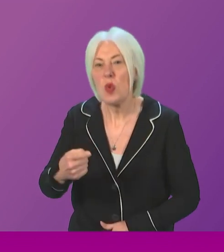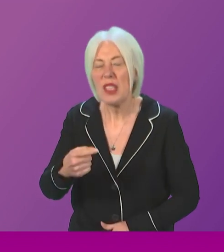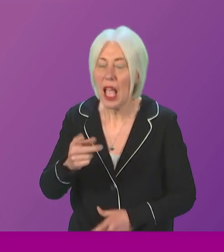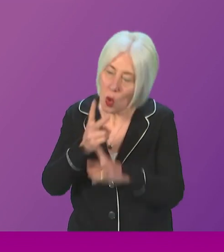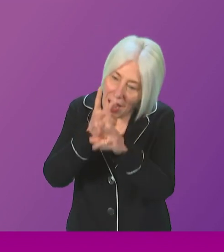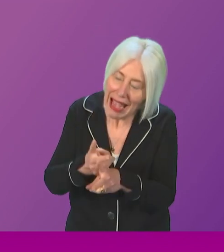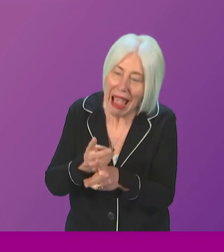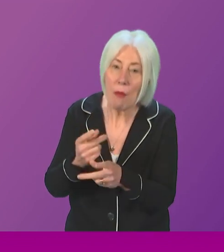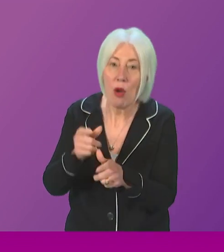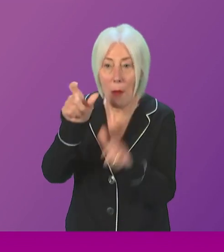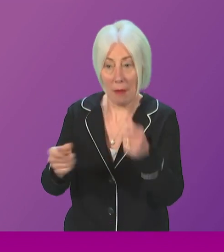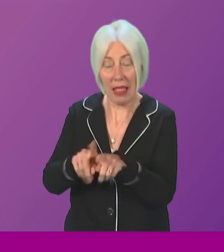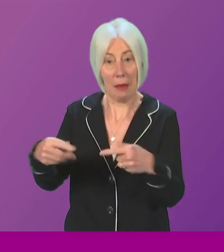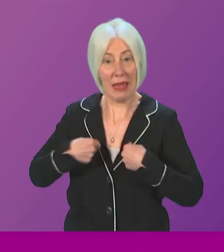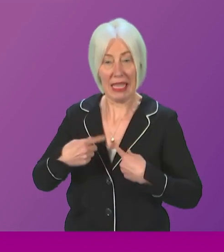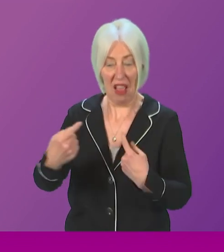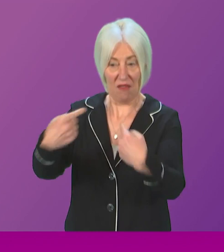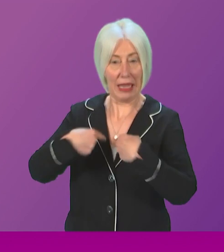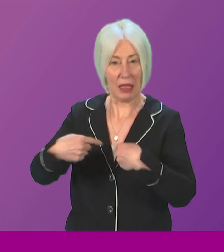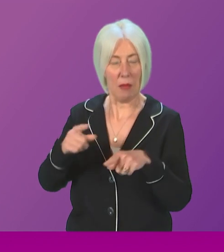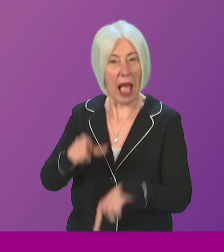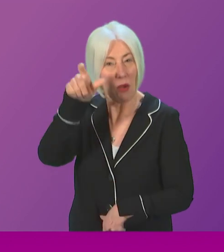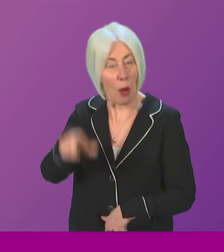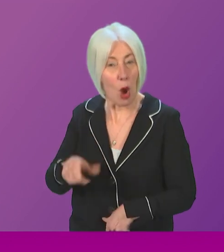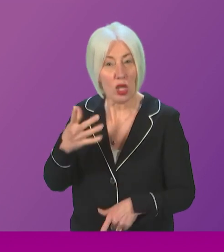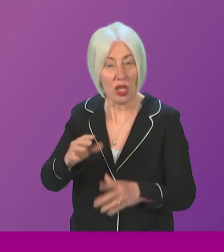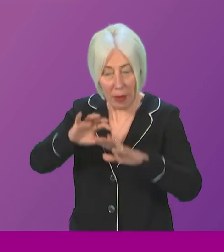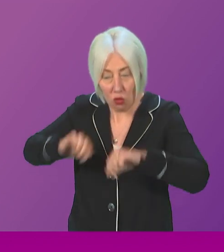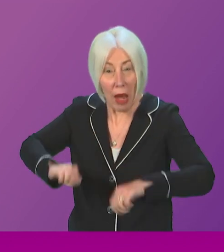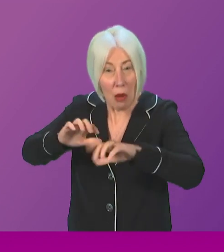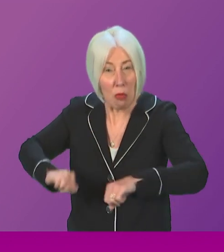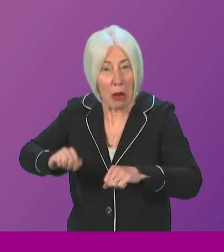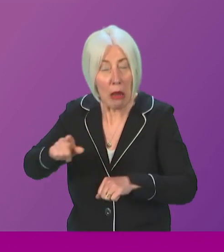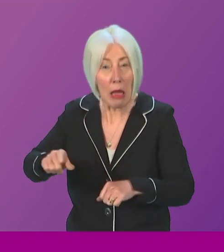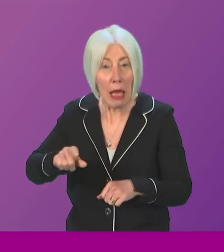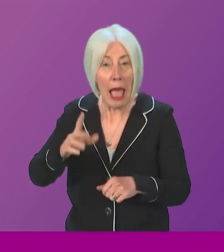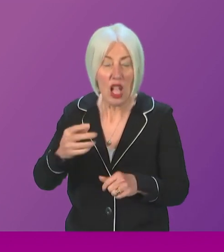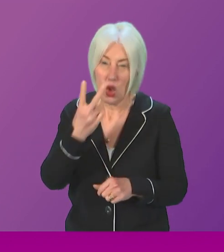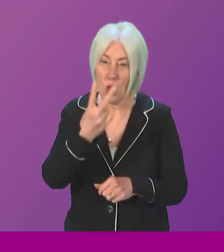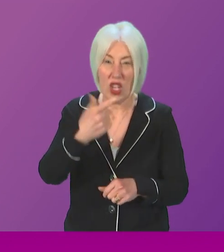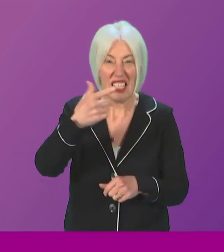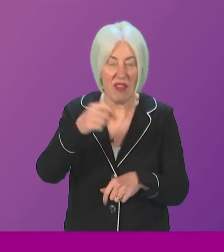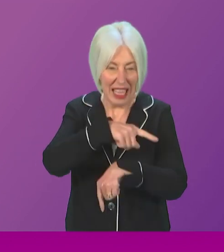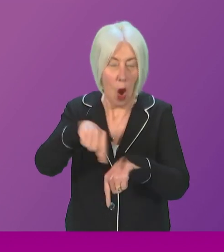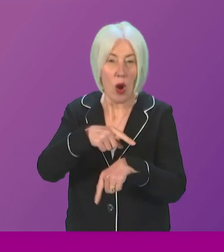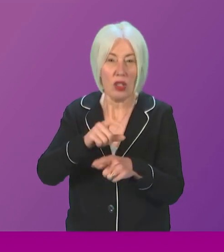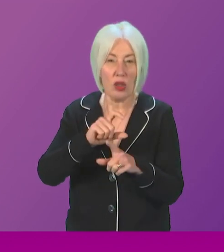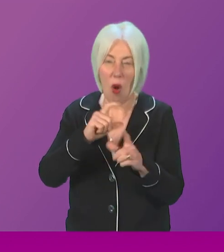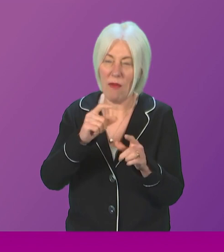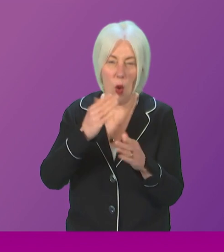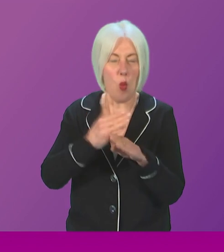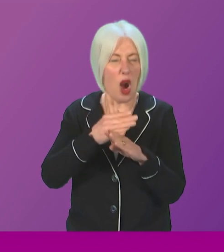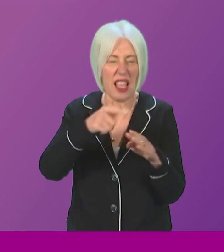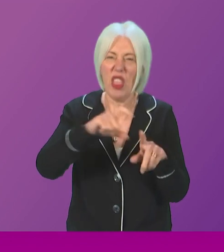victims like me, but how can a serial rapist receive 270 hours of community payback? Her